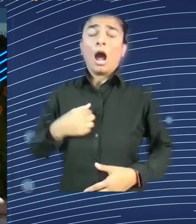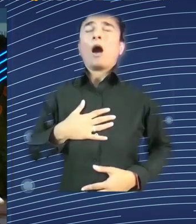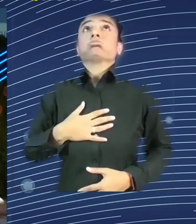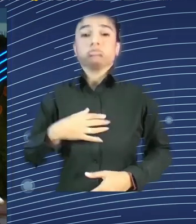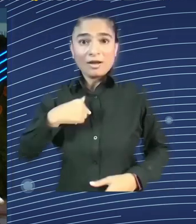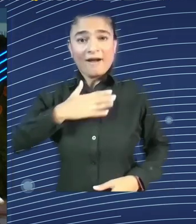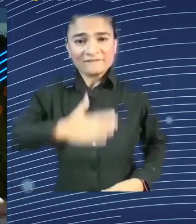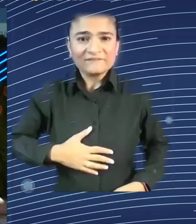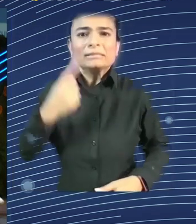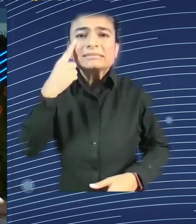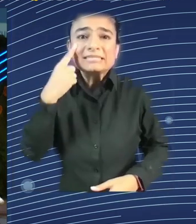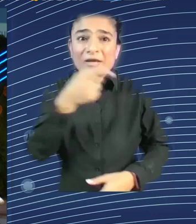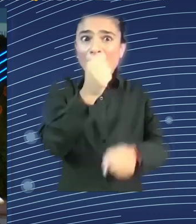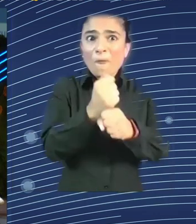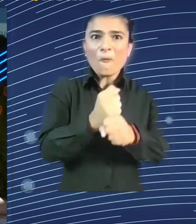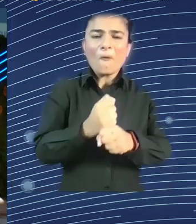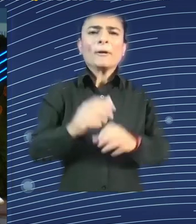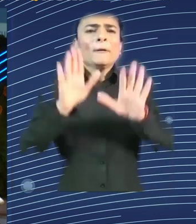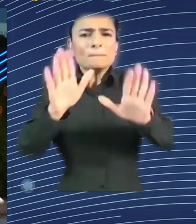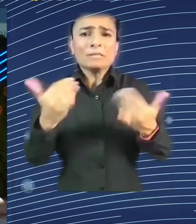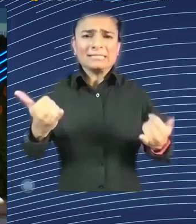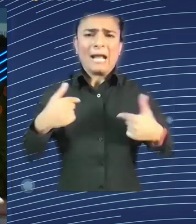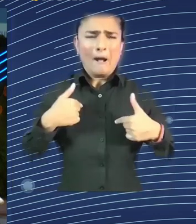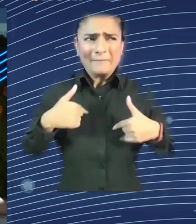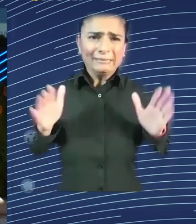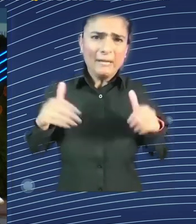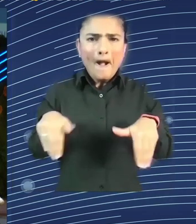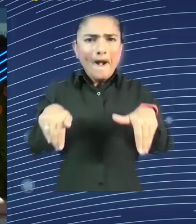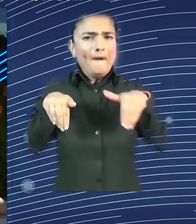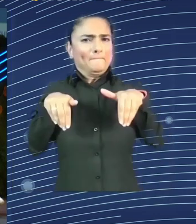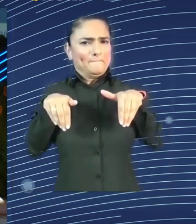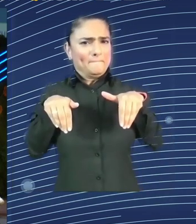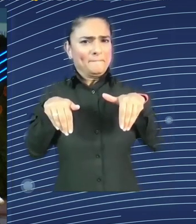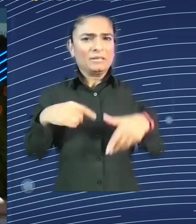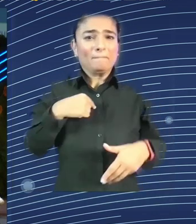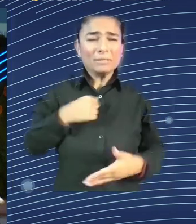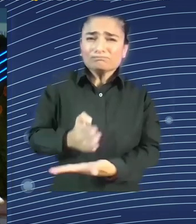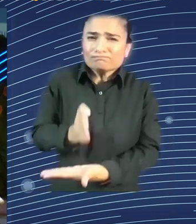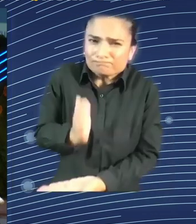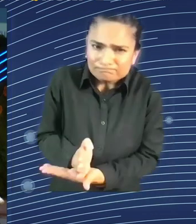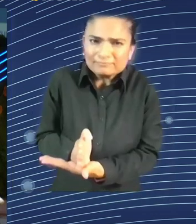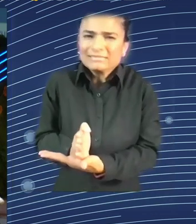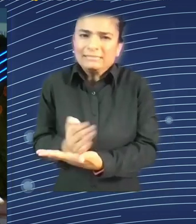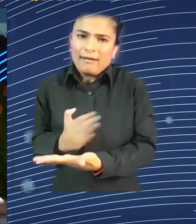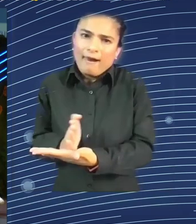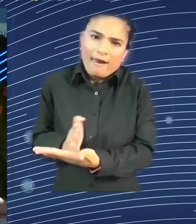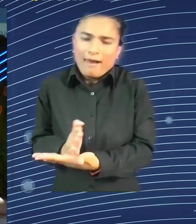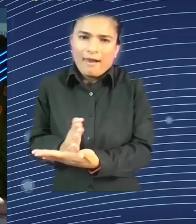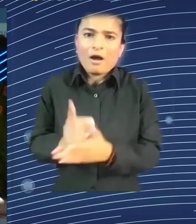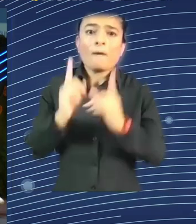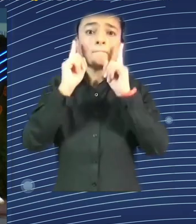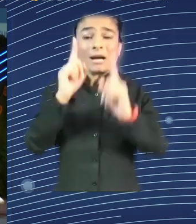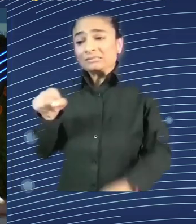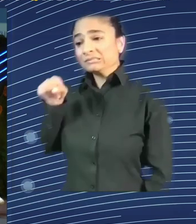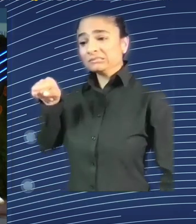reserved on that. I'm not really convinced, but I think the point is that ChatGPT evolves and develops very